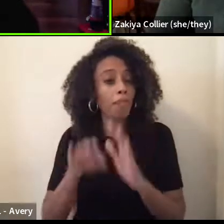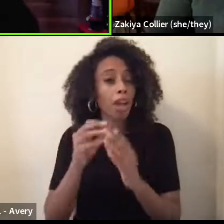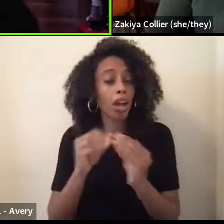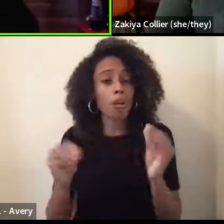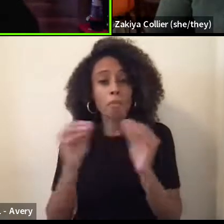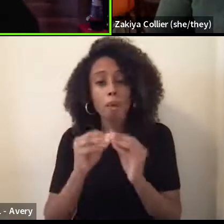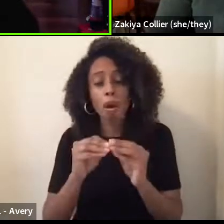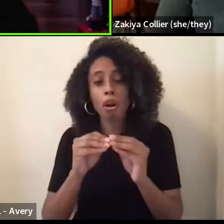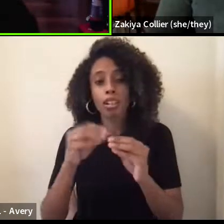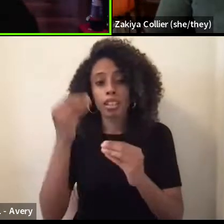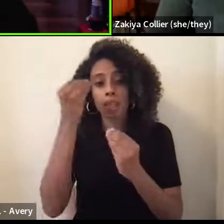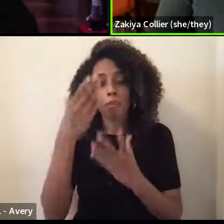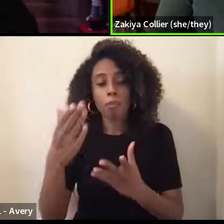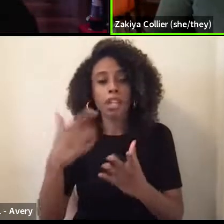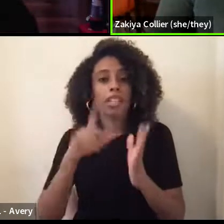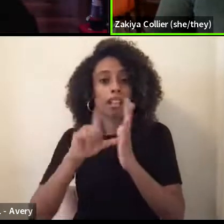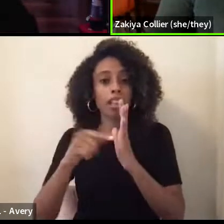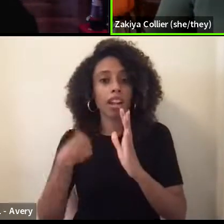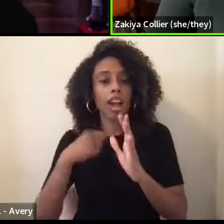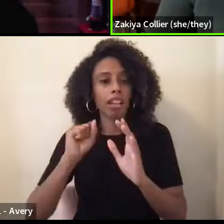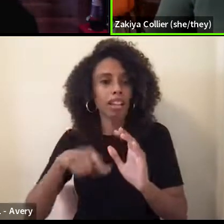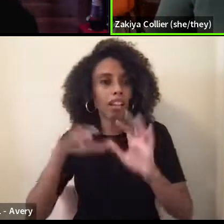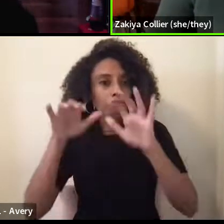that to the chat later on. Um,